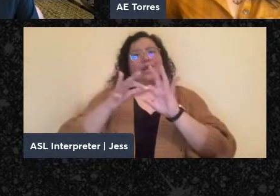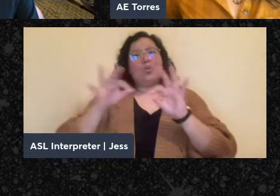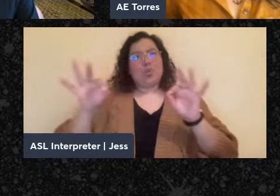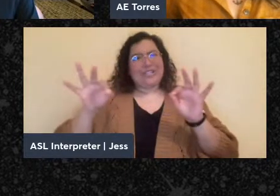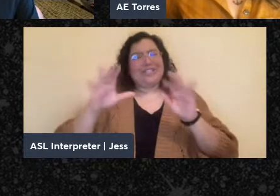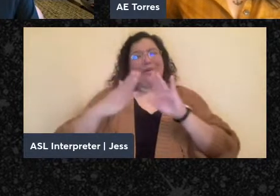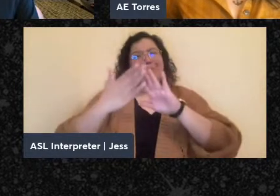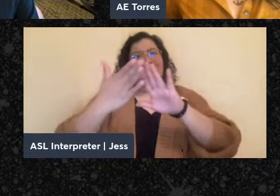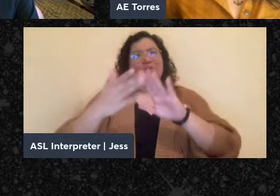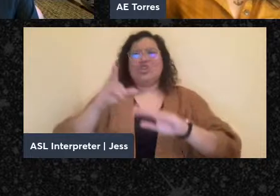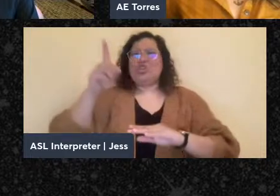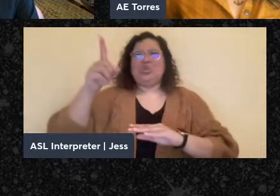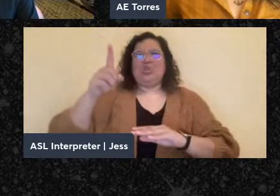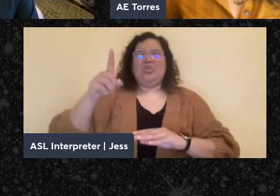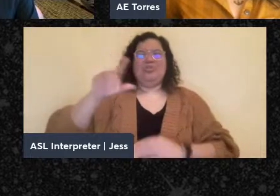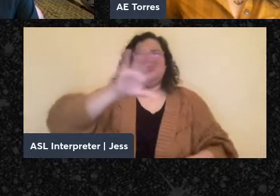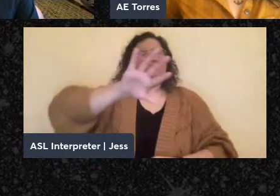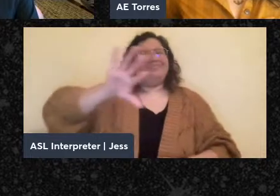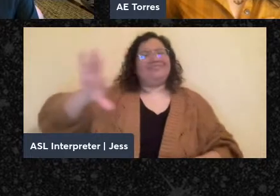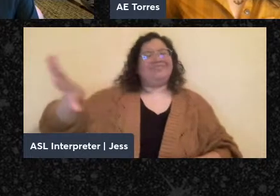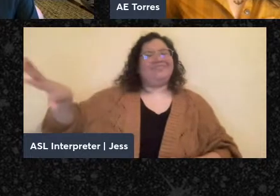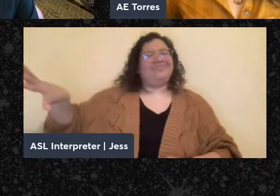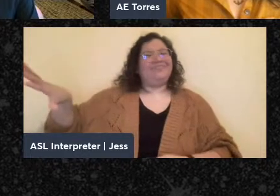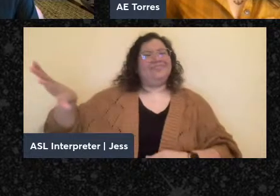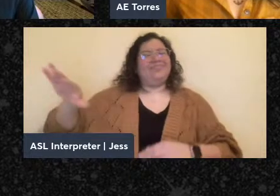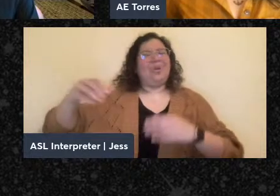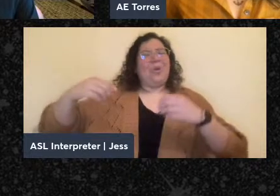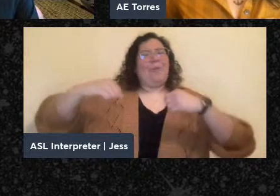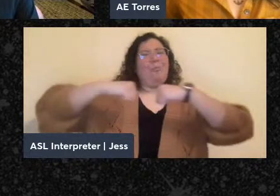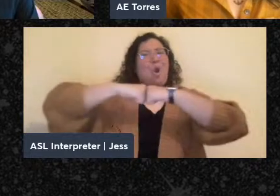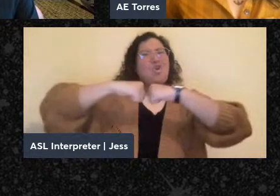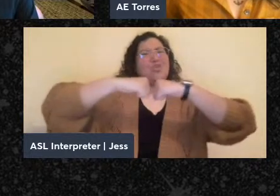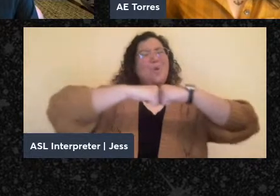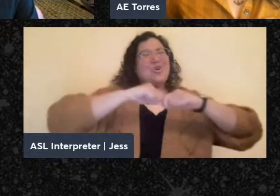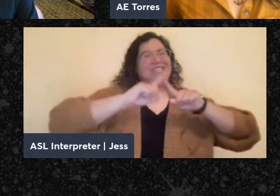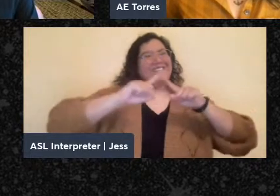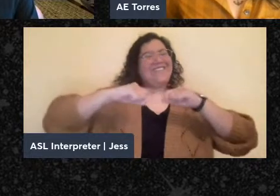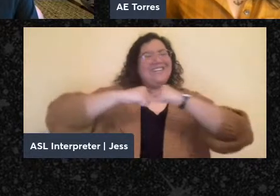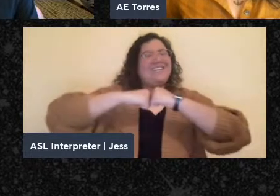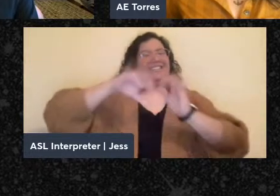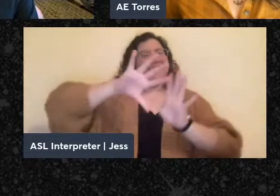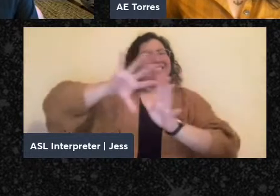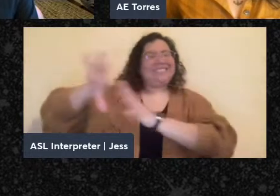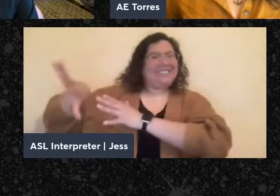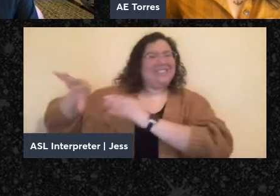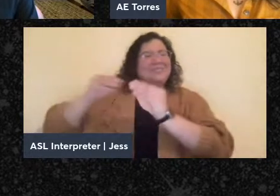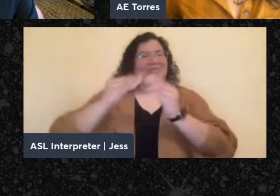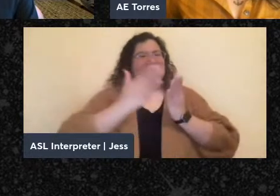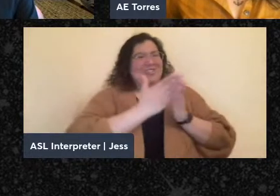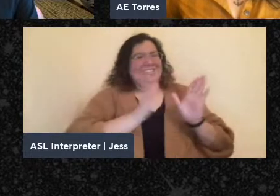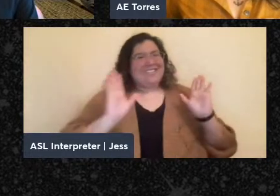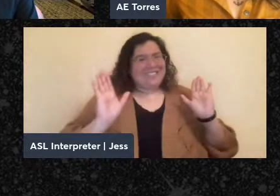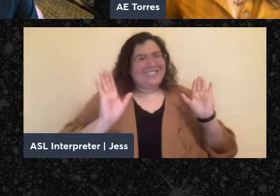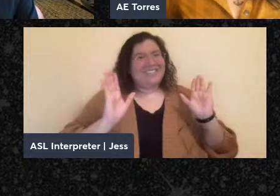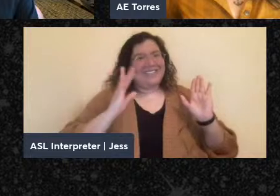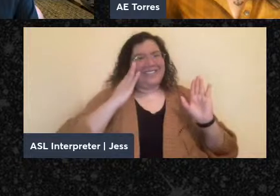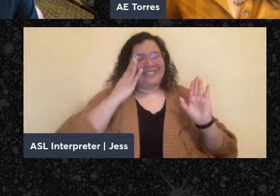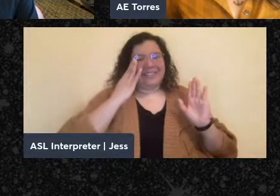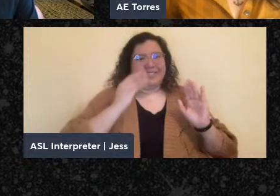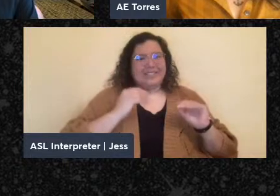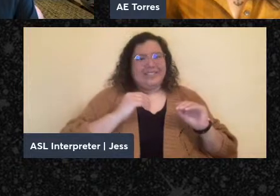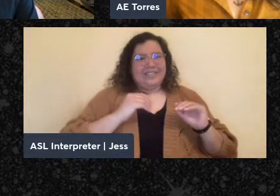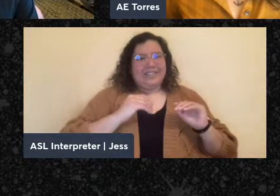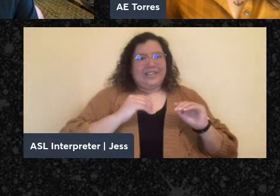push away from the various ways in which we create borders in our lives that narrow down and create a past, a